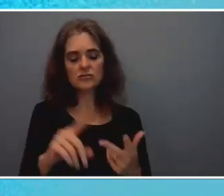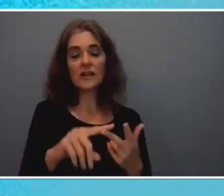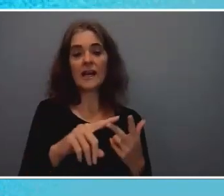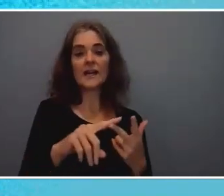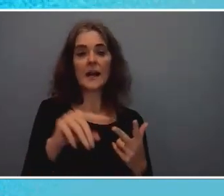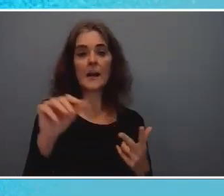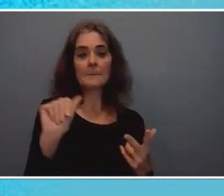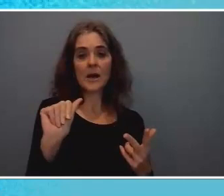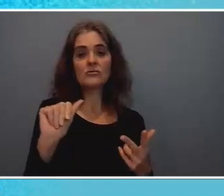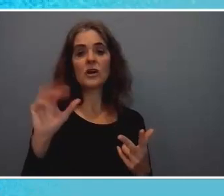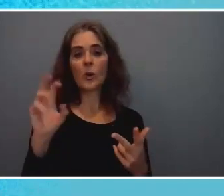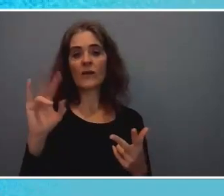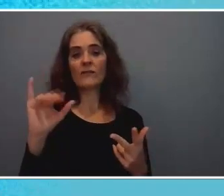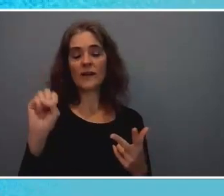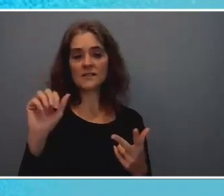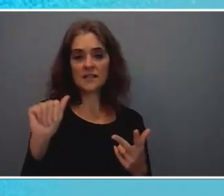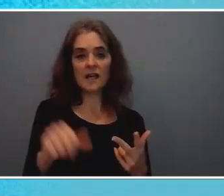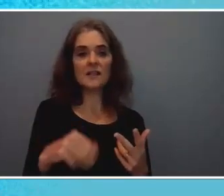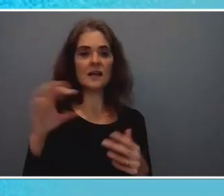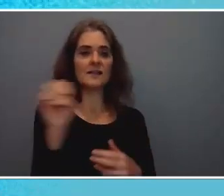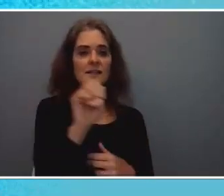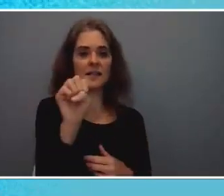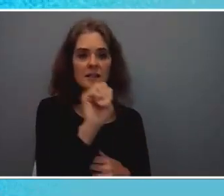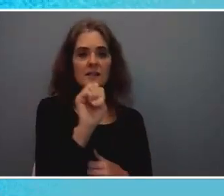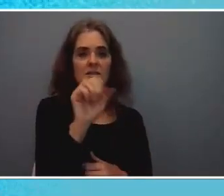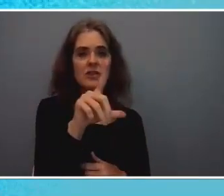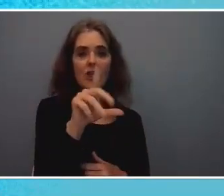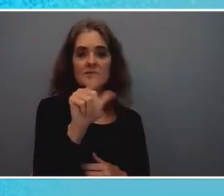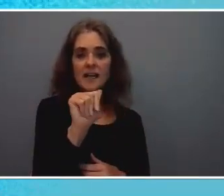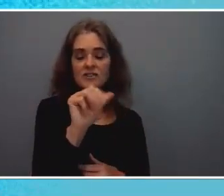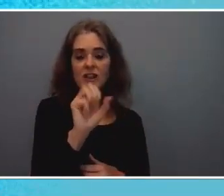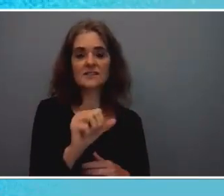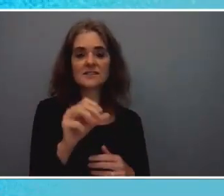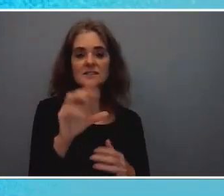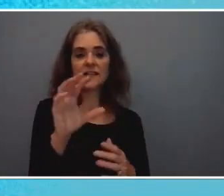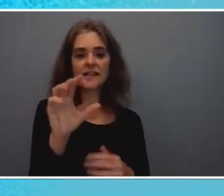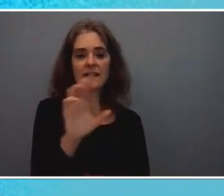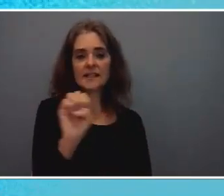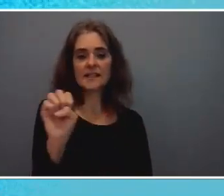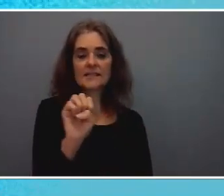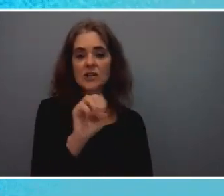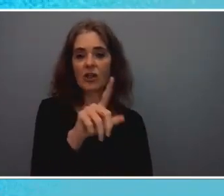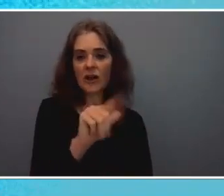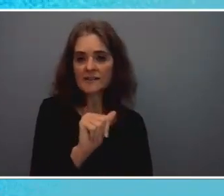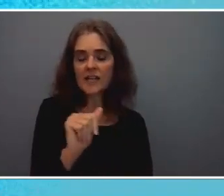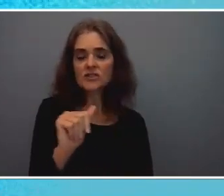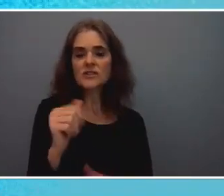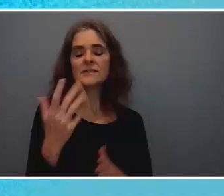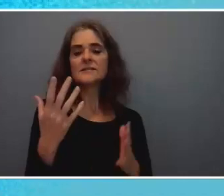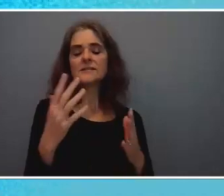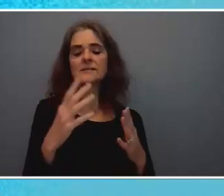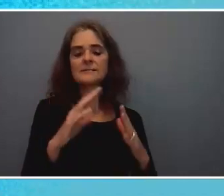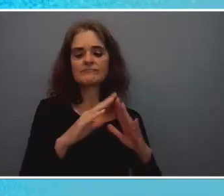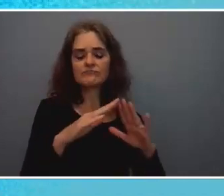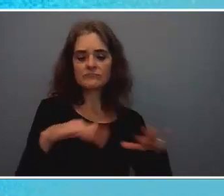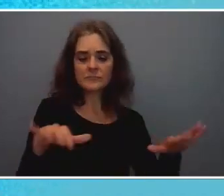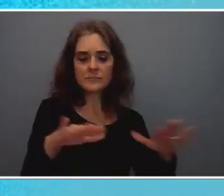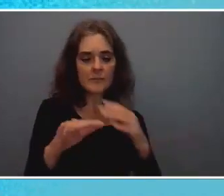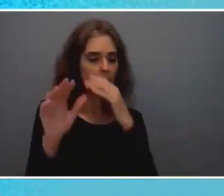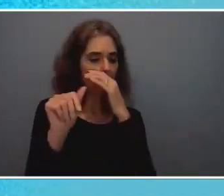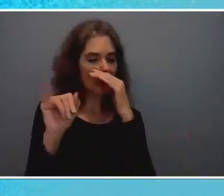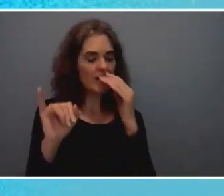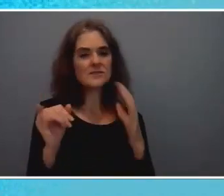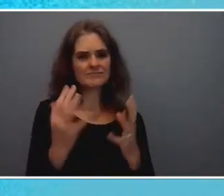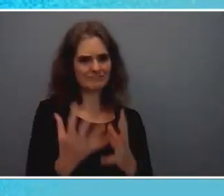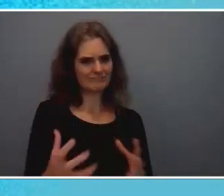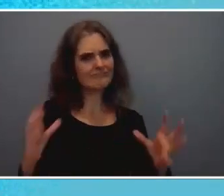housing in East Los Angeles and really I think it's actually kind of obvious artificial intelligence is a basket of issues you